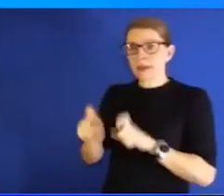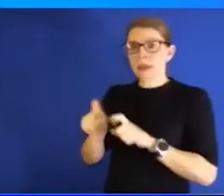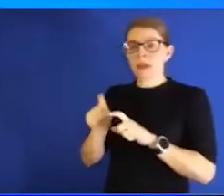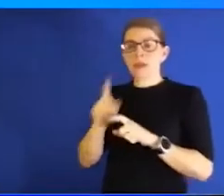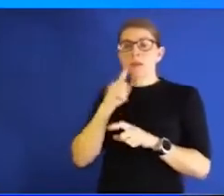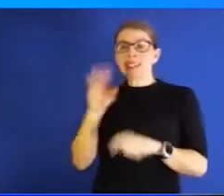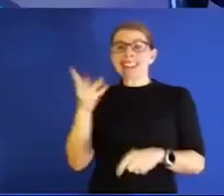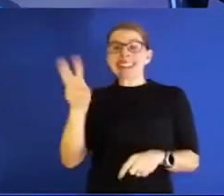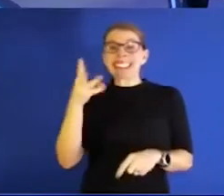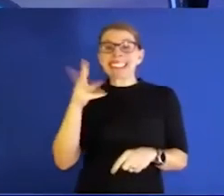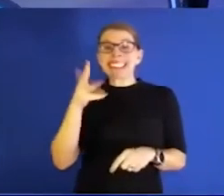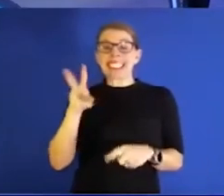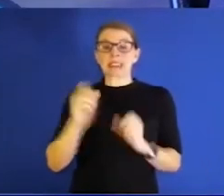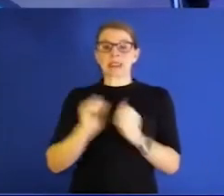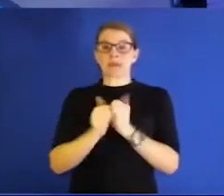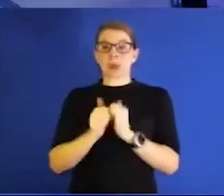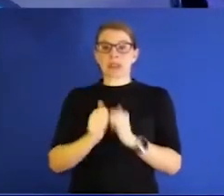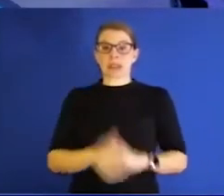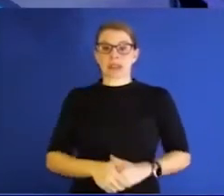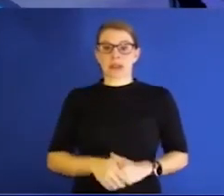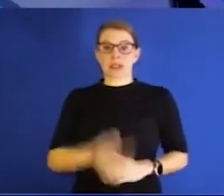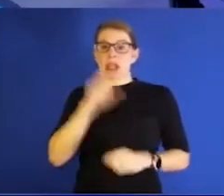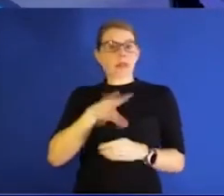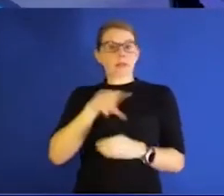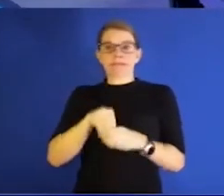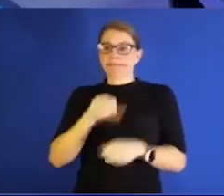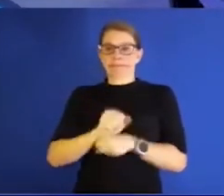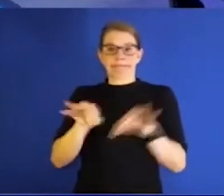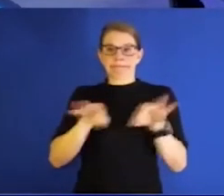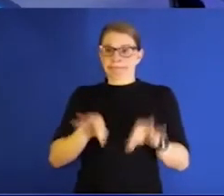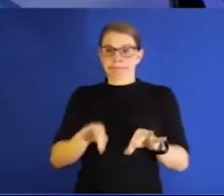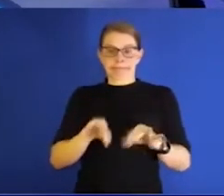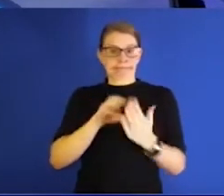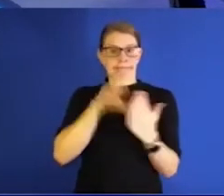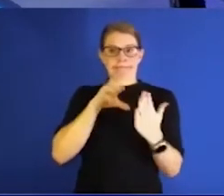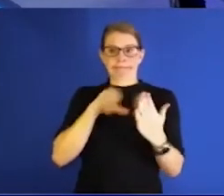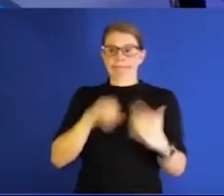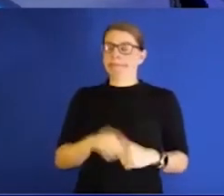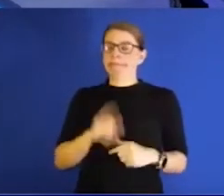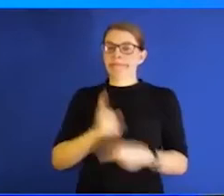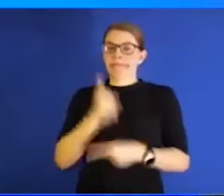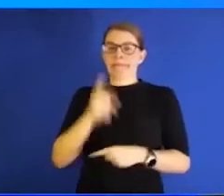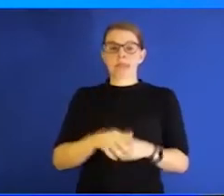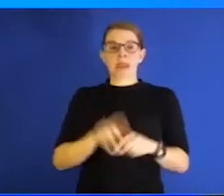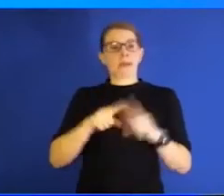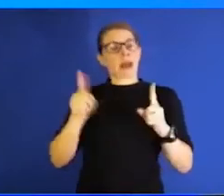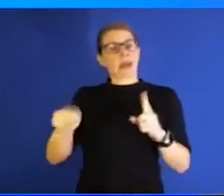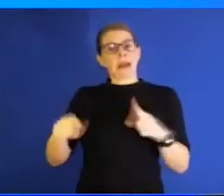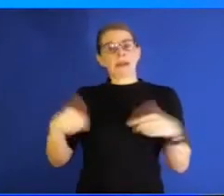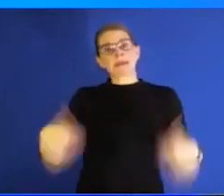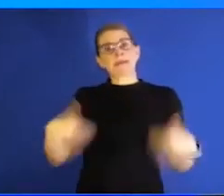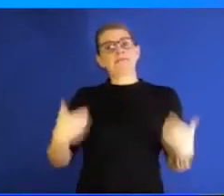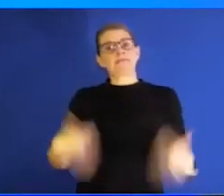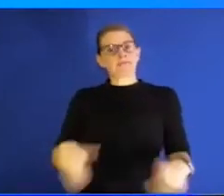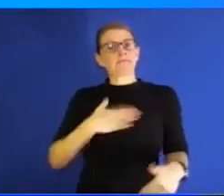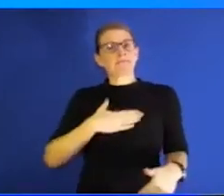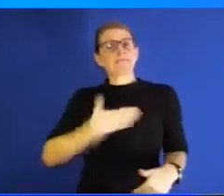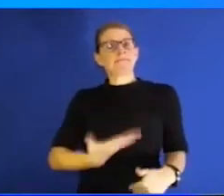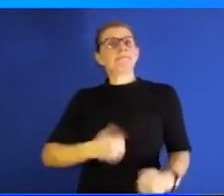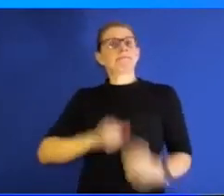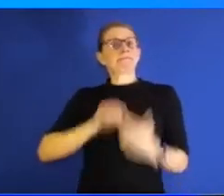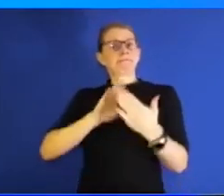Right. That wasn't in the job description. No, no. So they did a remarkable job of stepping up and really organizing all that.